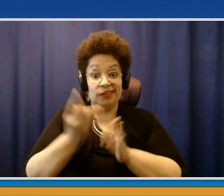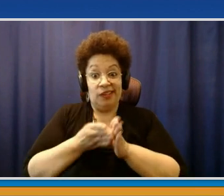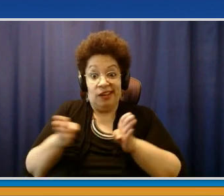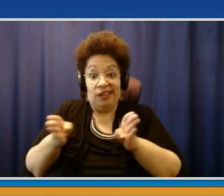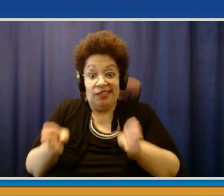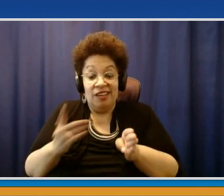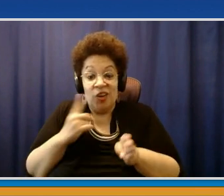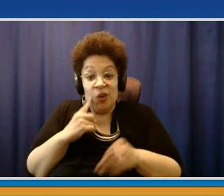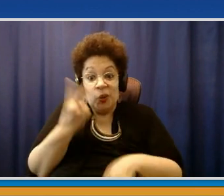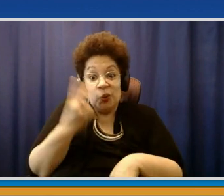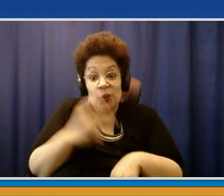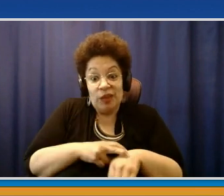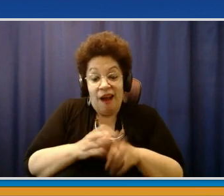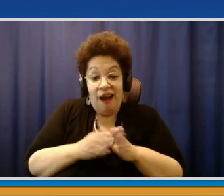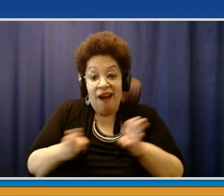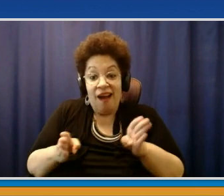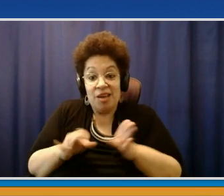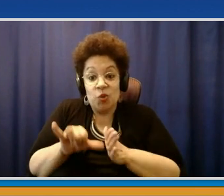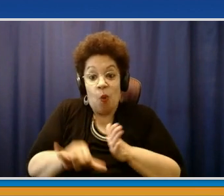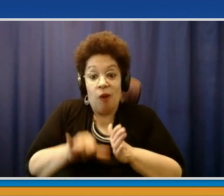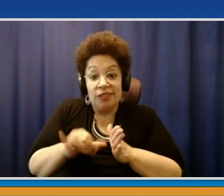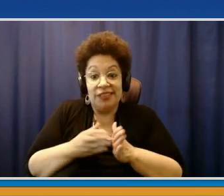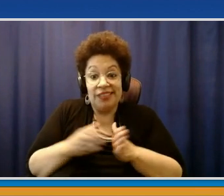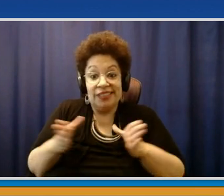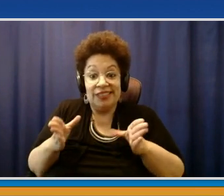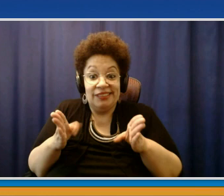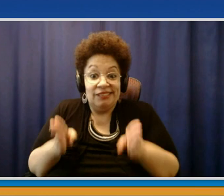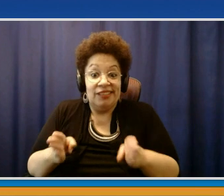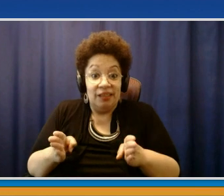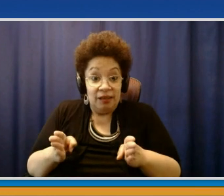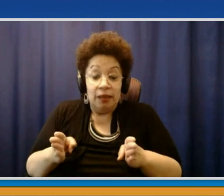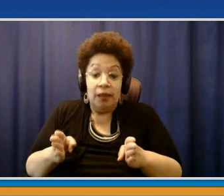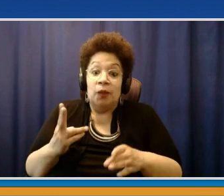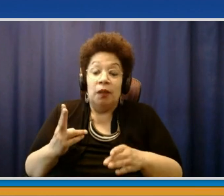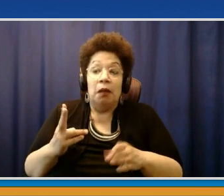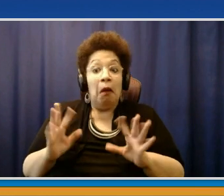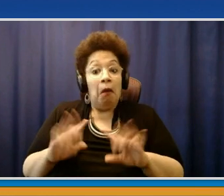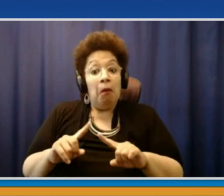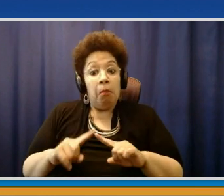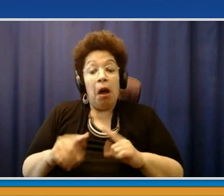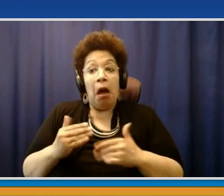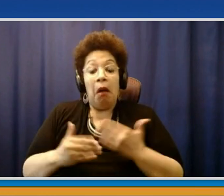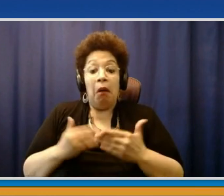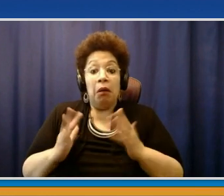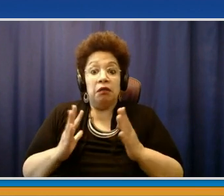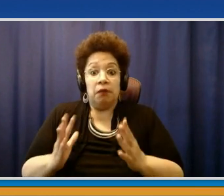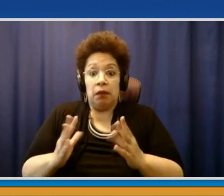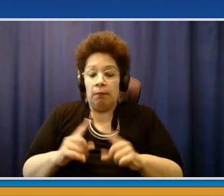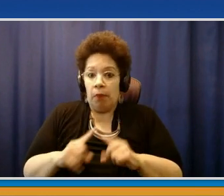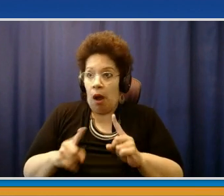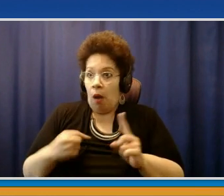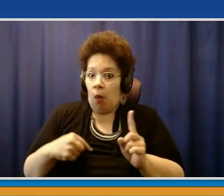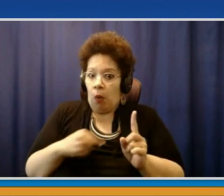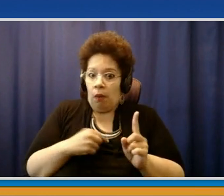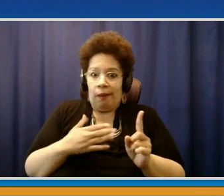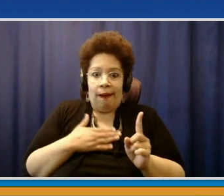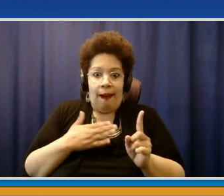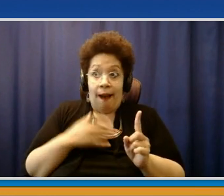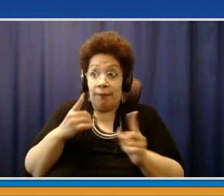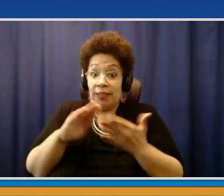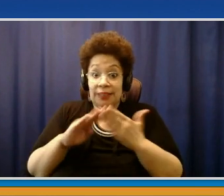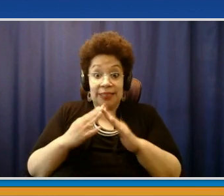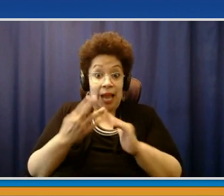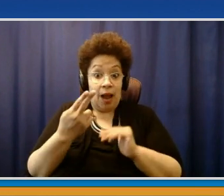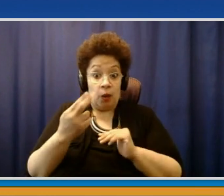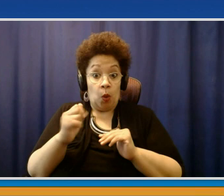So it was a little bit of an issue. But I think all in all, it worked out well, nobody in the town hall complex got COVID, which was, which was pretty important. One of the